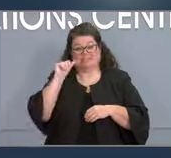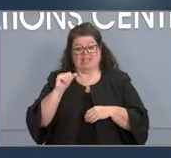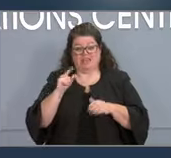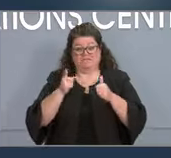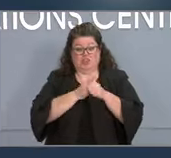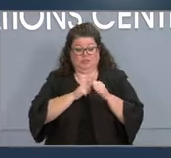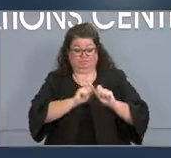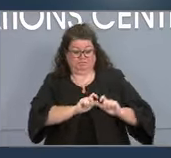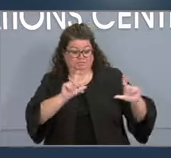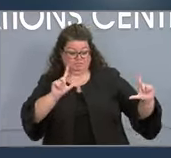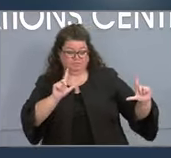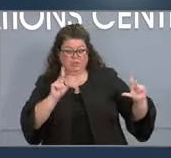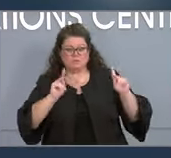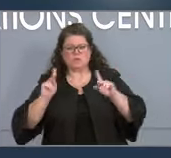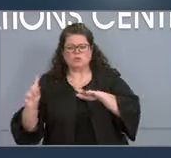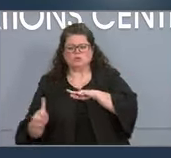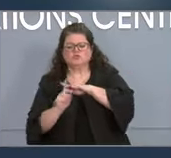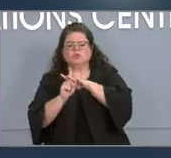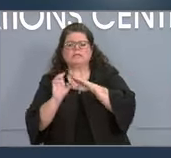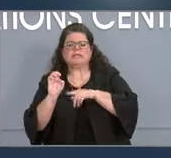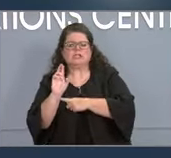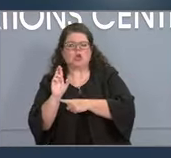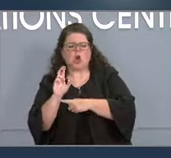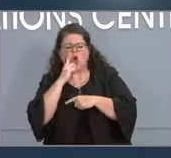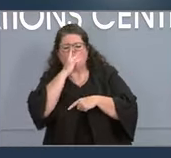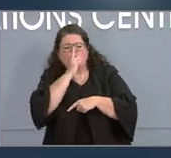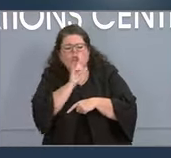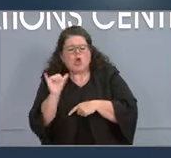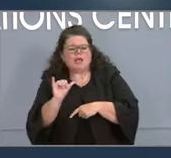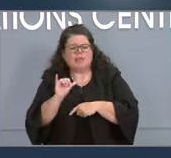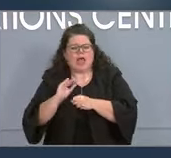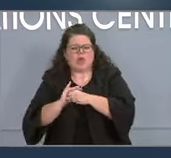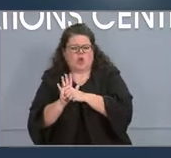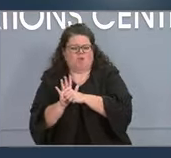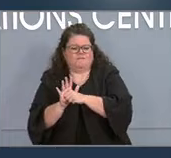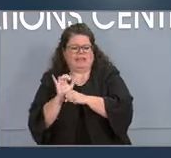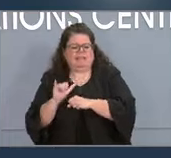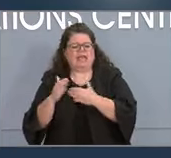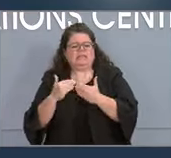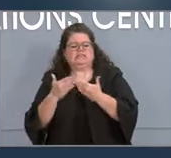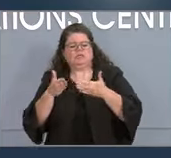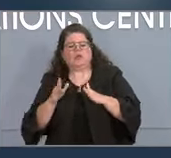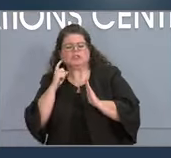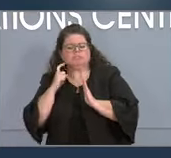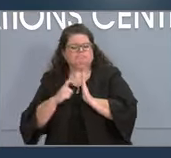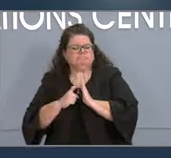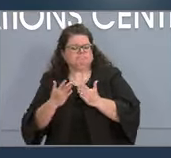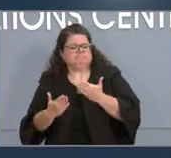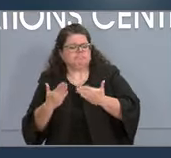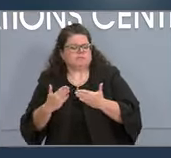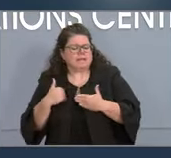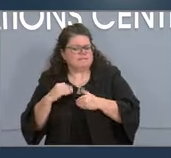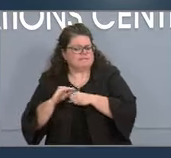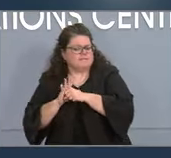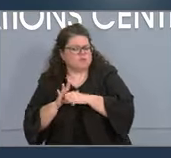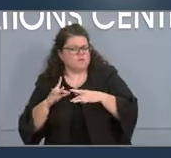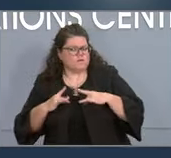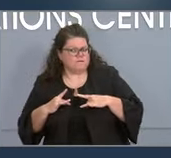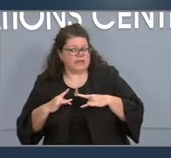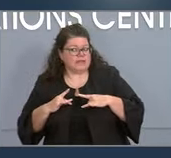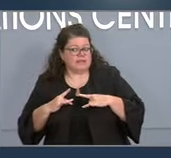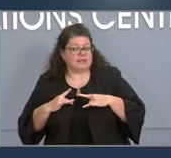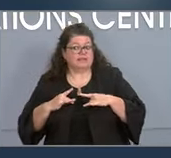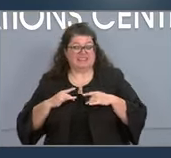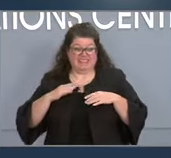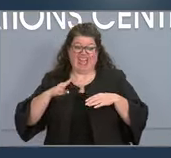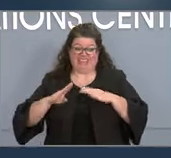people who come to the emergency department with COVID-like symptoms. It's our earliest detection mechanism. And you can see when looking at the yellow line that it